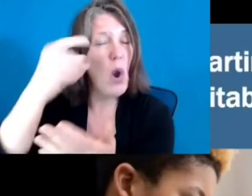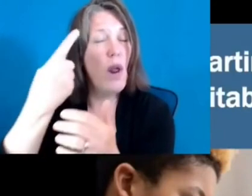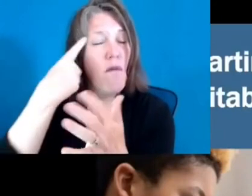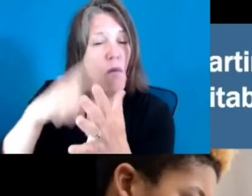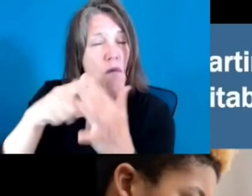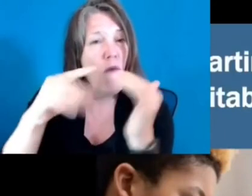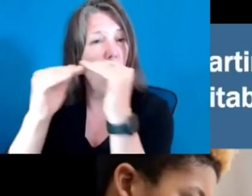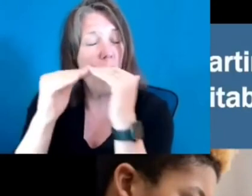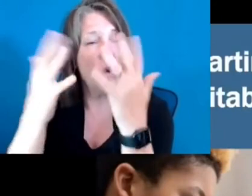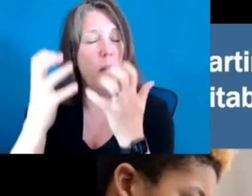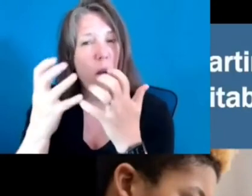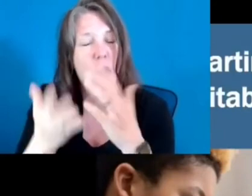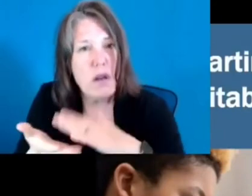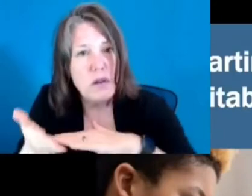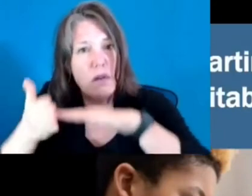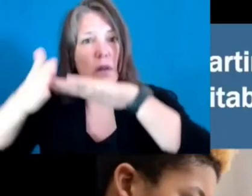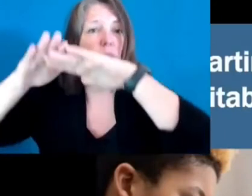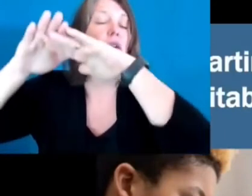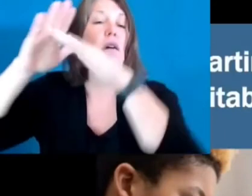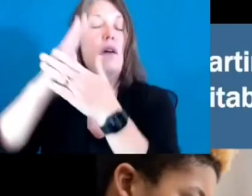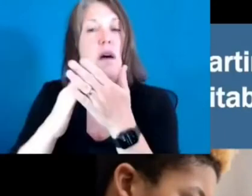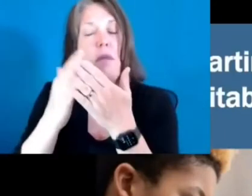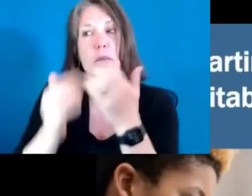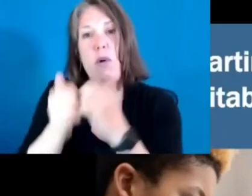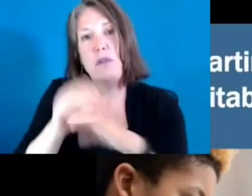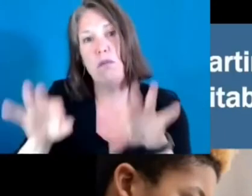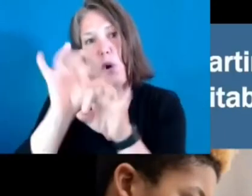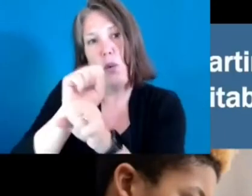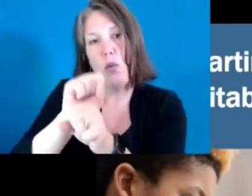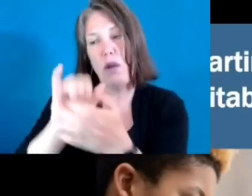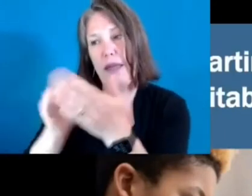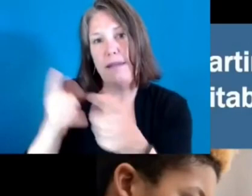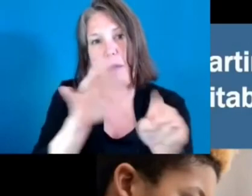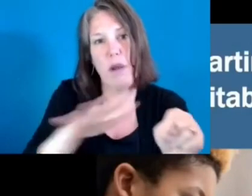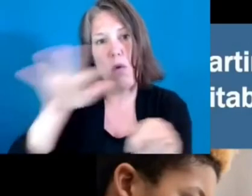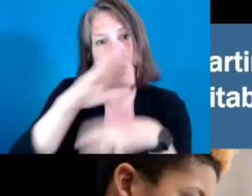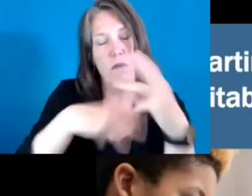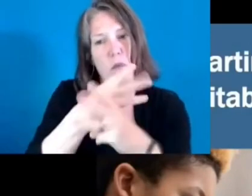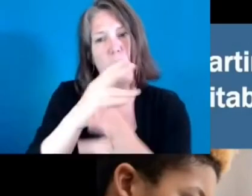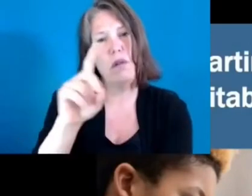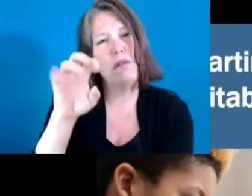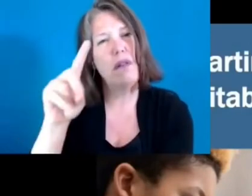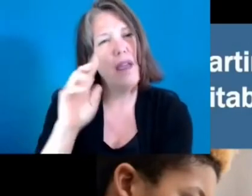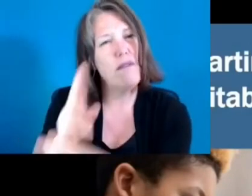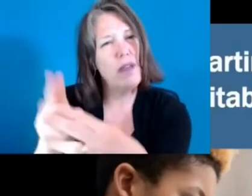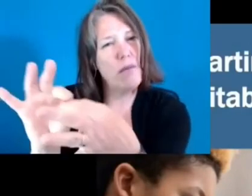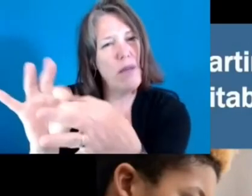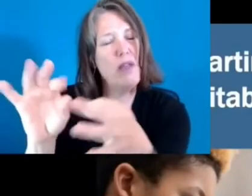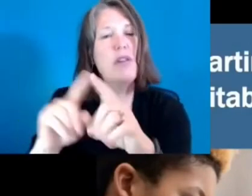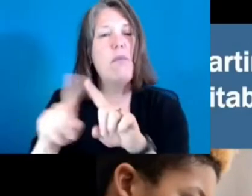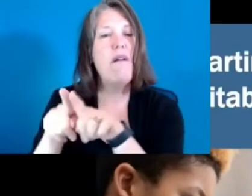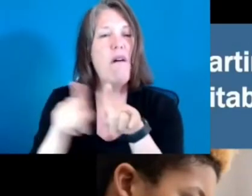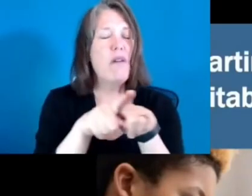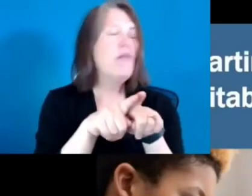on in the world that David already mentioned. And that, you know, many of you have been a part of